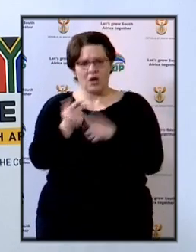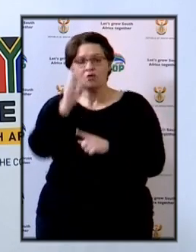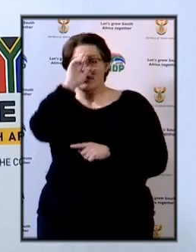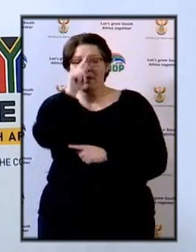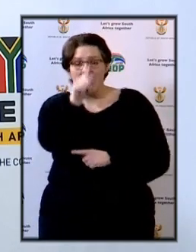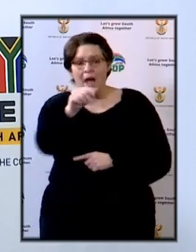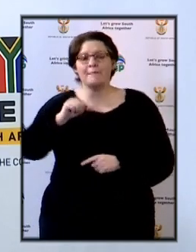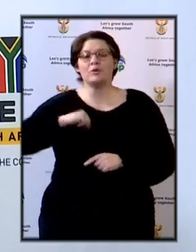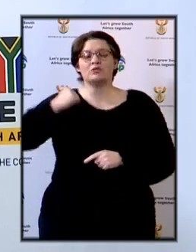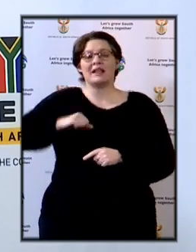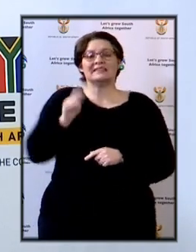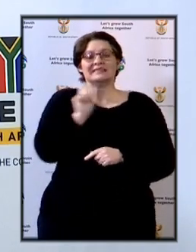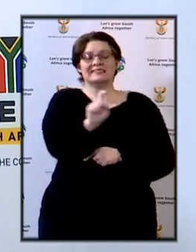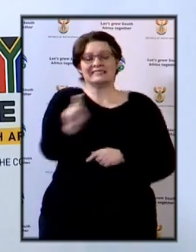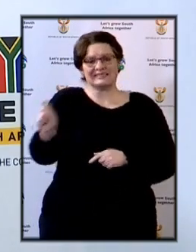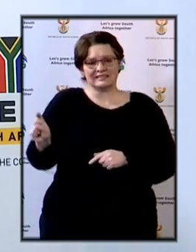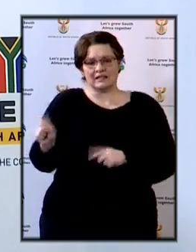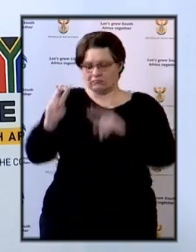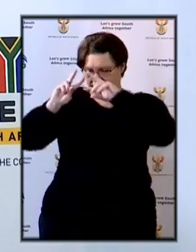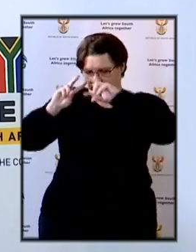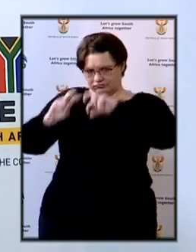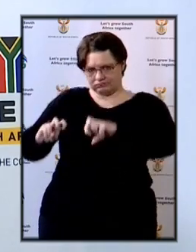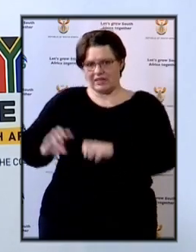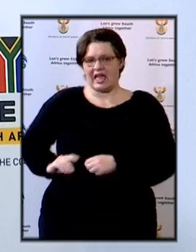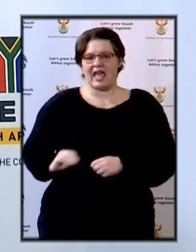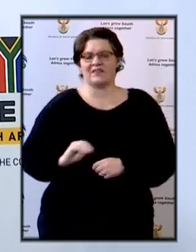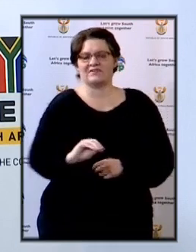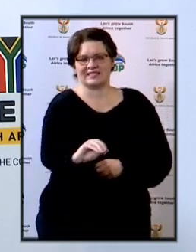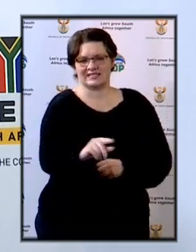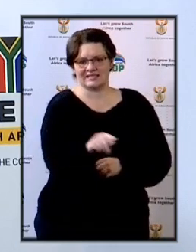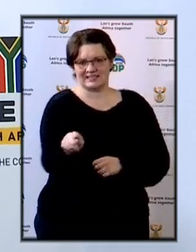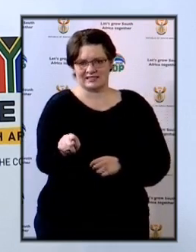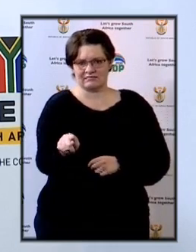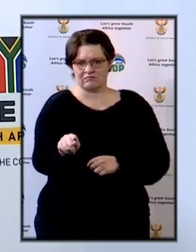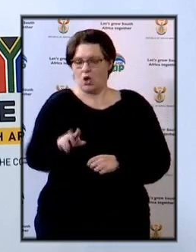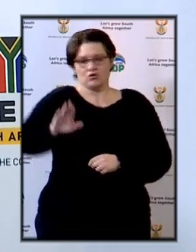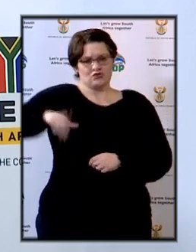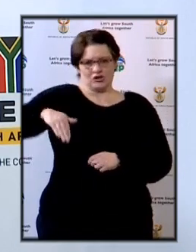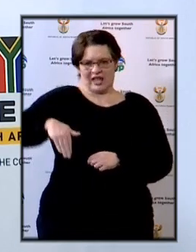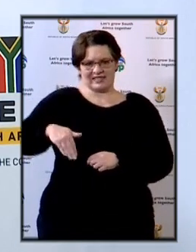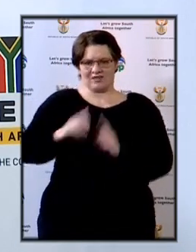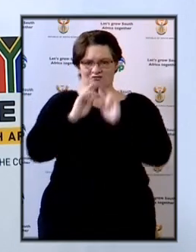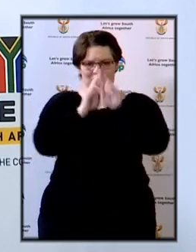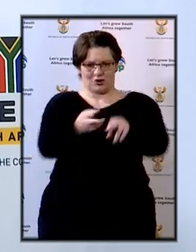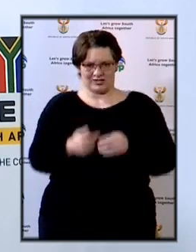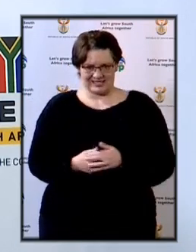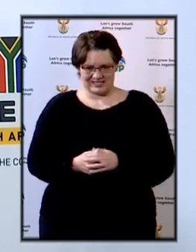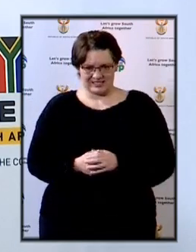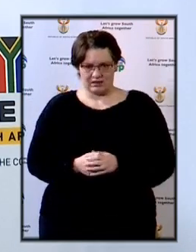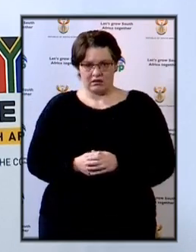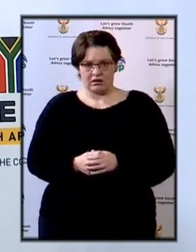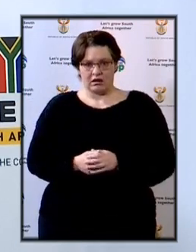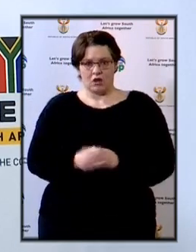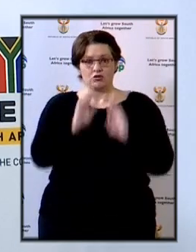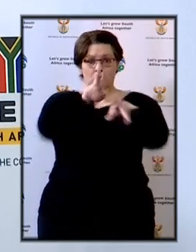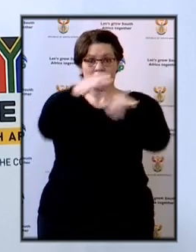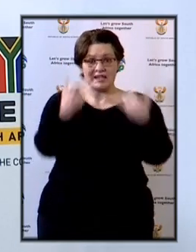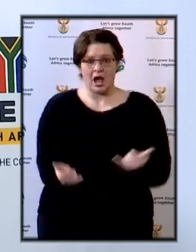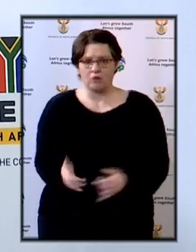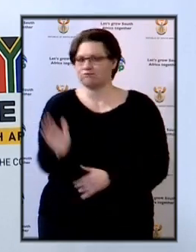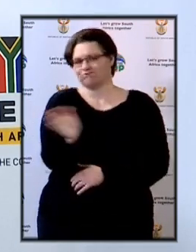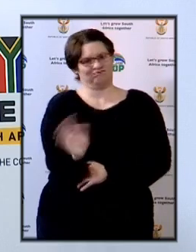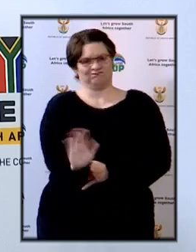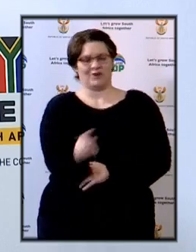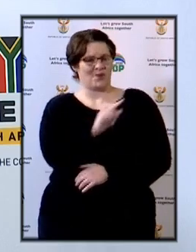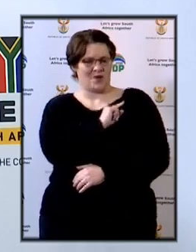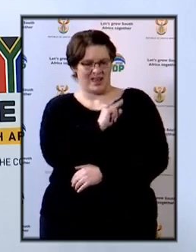municipalities that shall have invested. We haven't talked about it and we are not going to talk about it